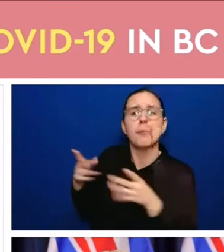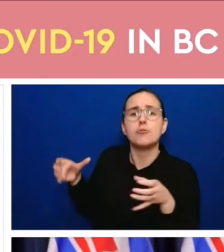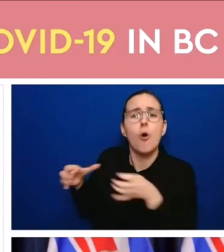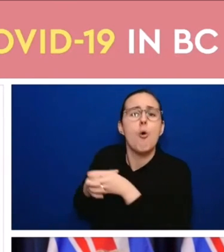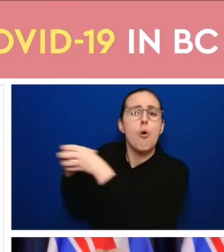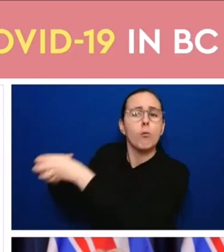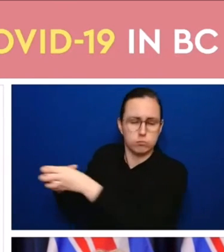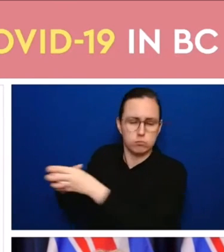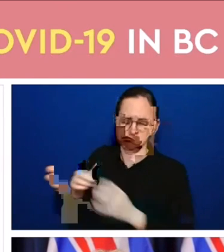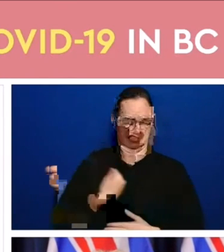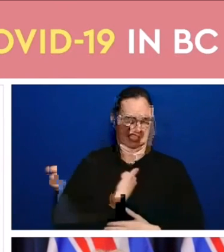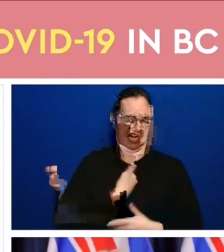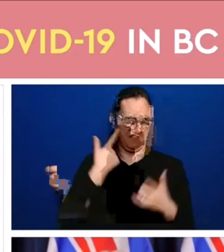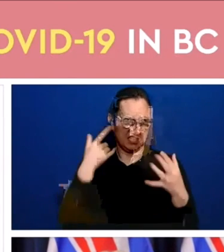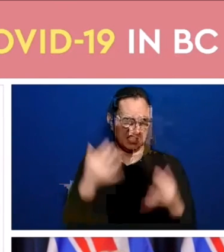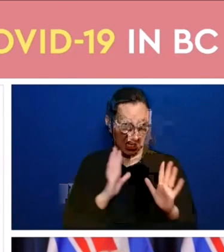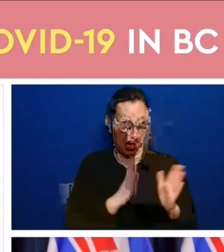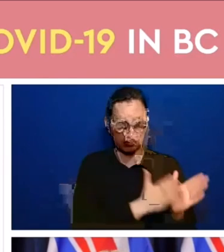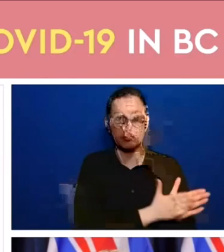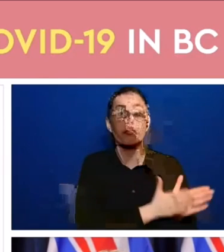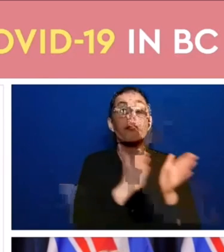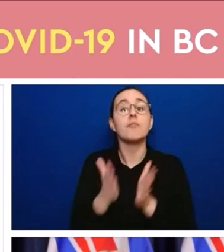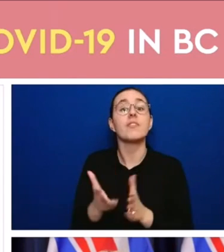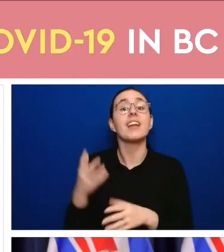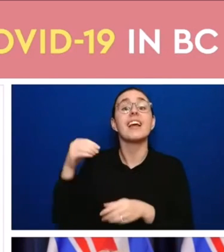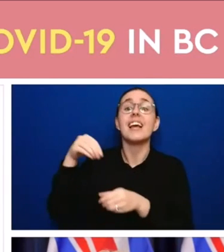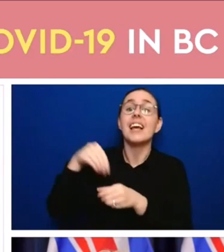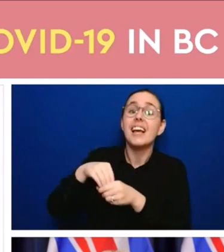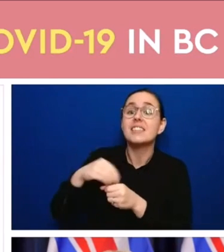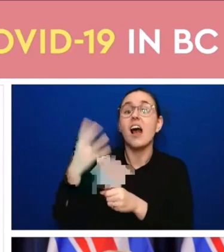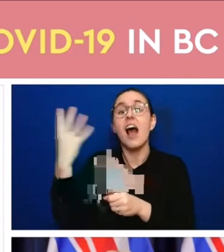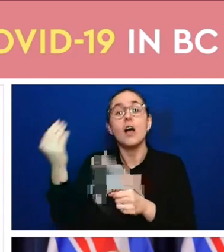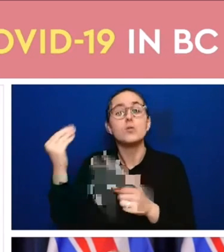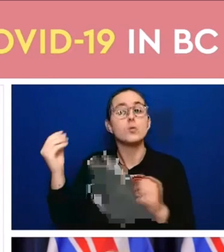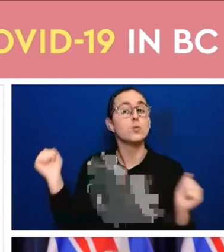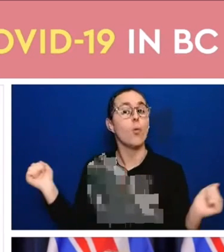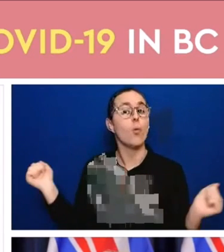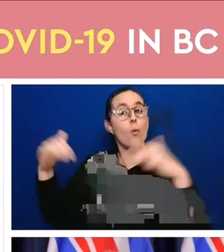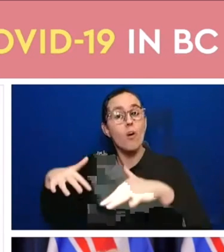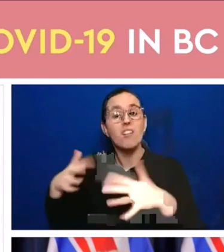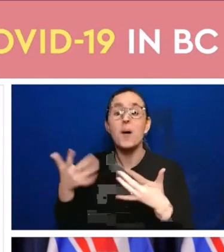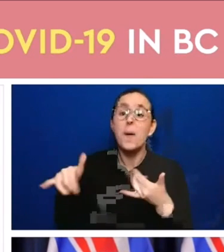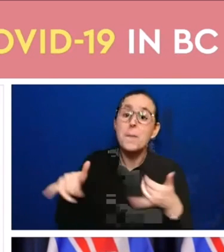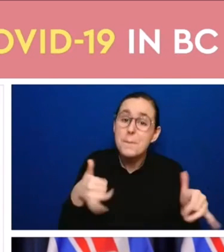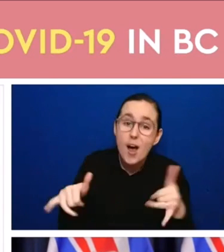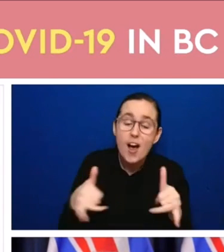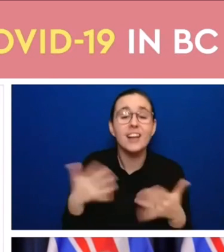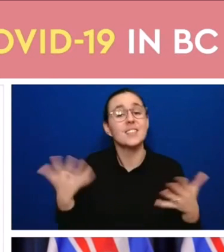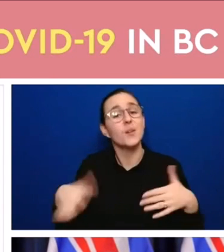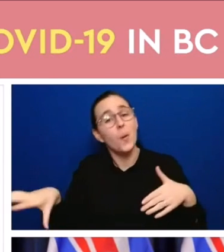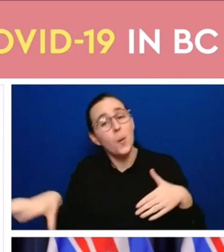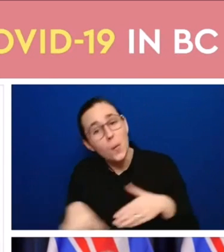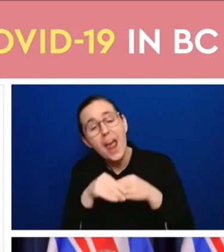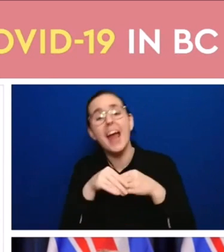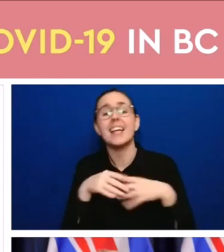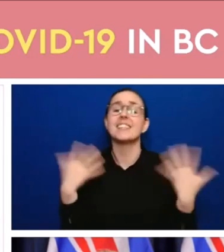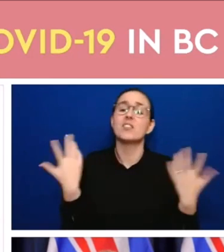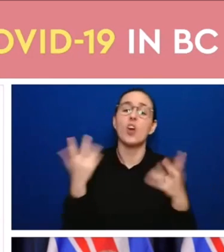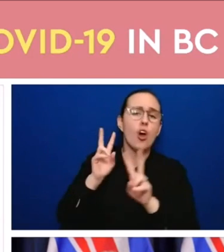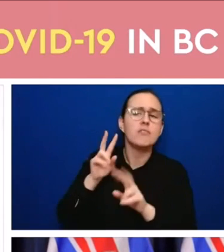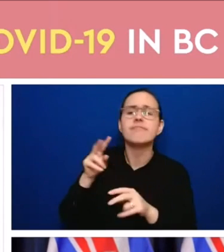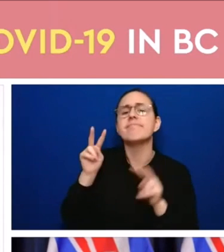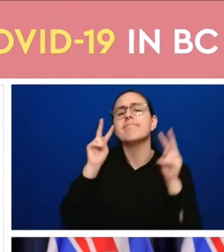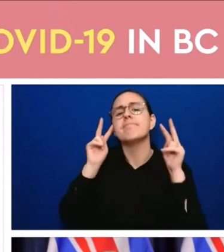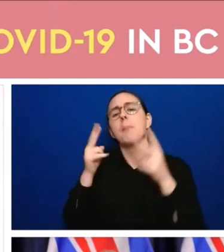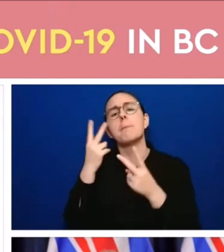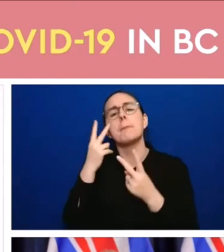organized gatherings so those are those wedding receptions parties and celebrations to curtail are put on hold for the